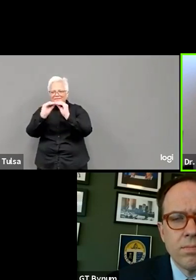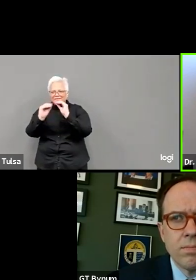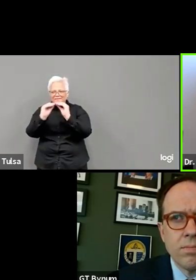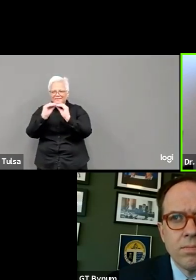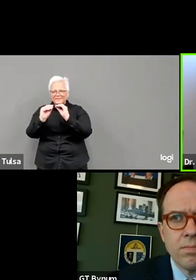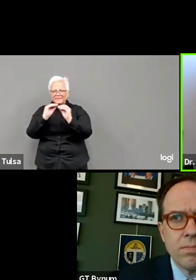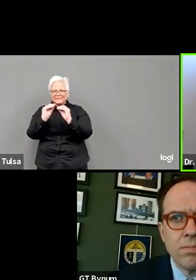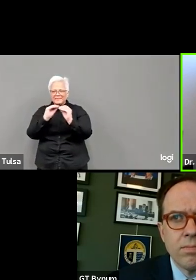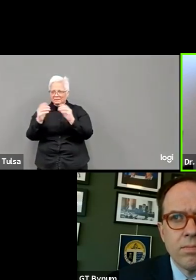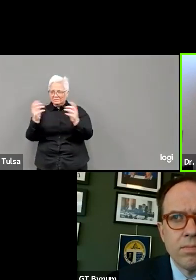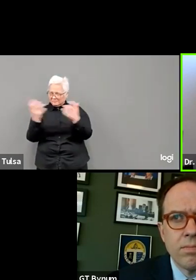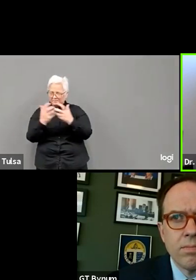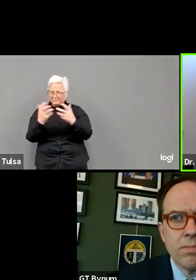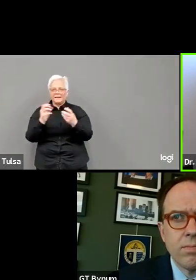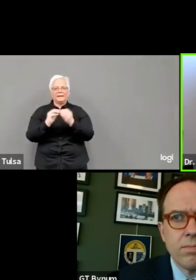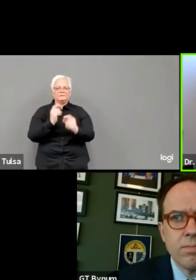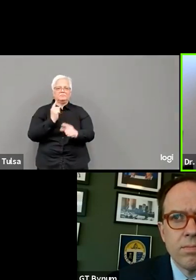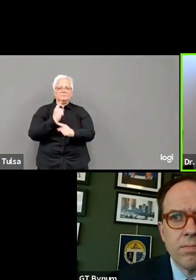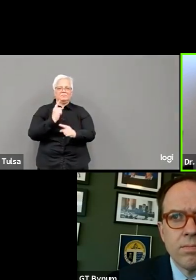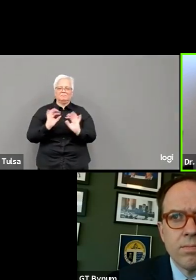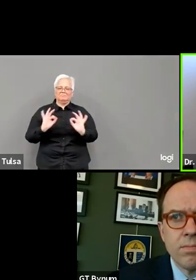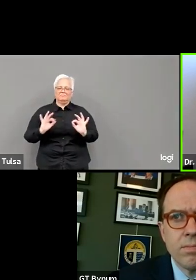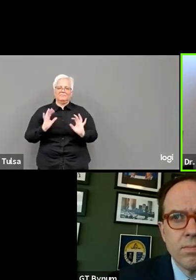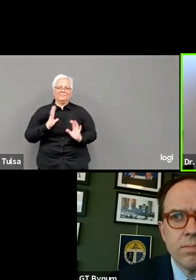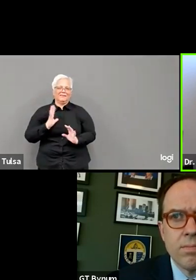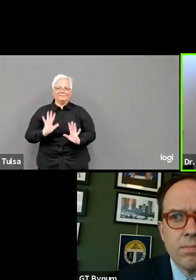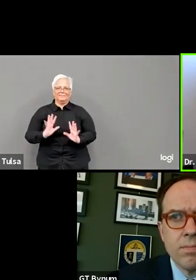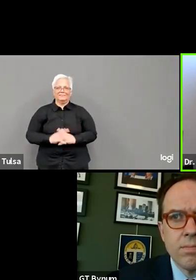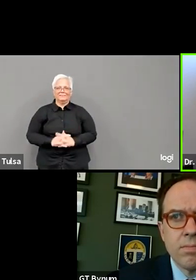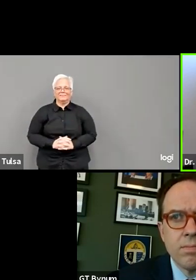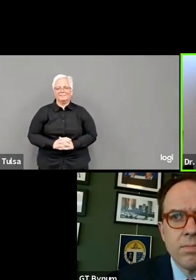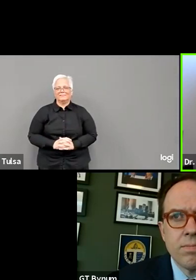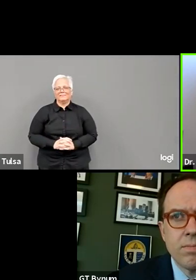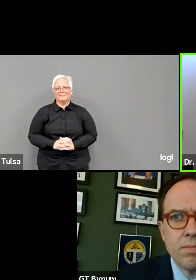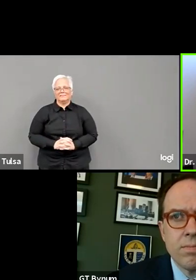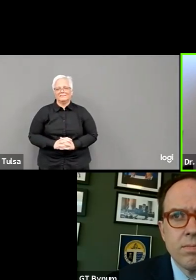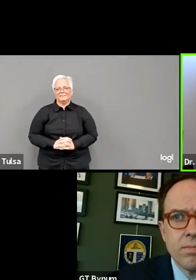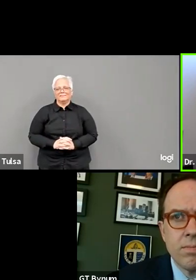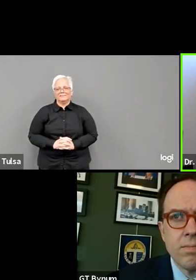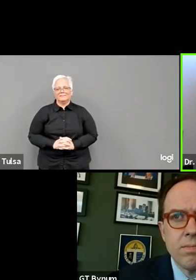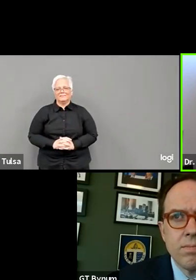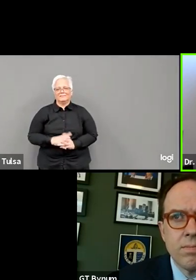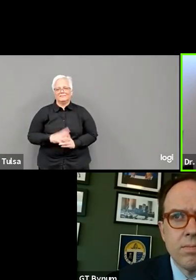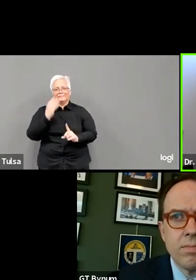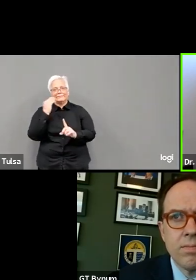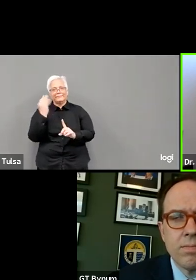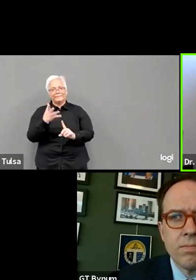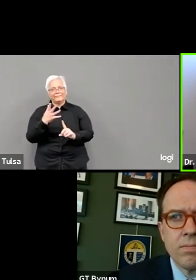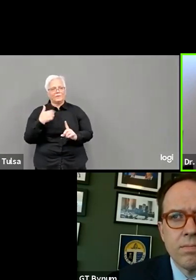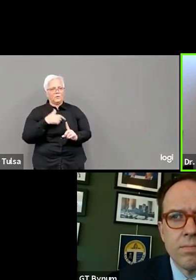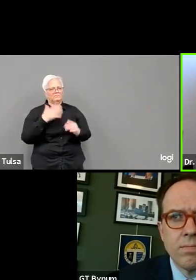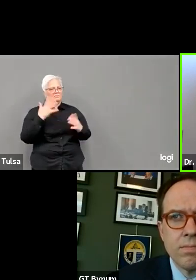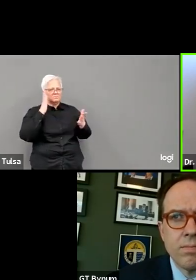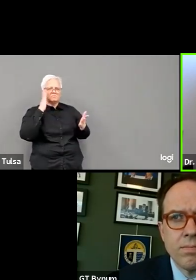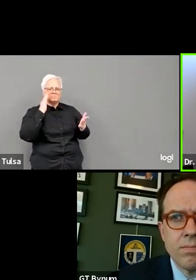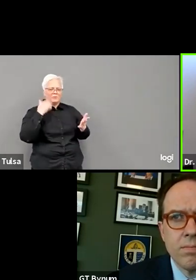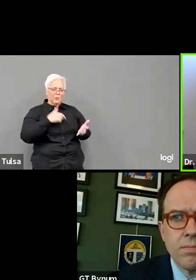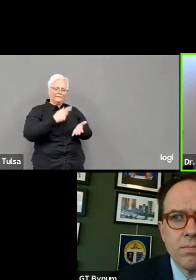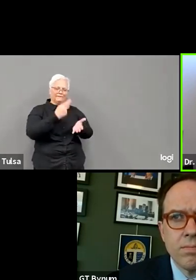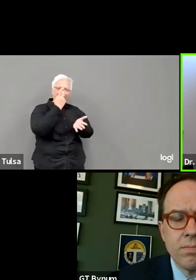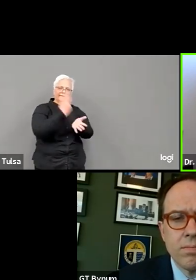But, you know, when we fail at something, we have to look at it, we have to find out why did we fail? How did we fail?